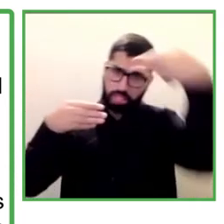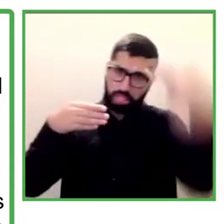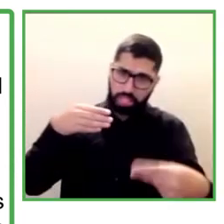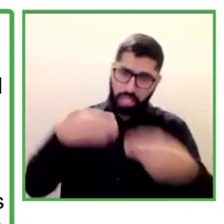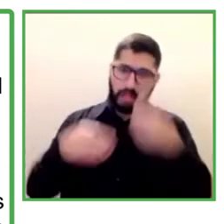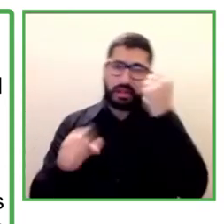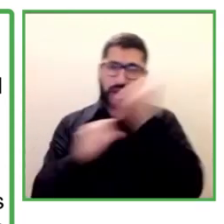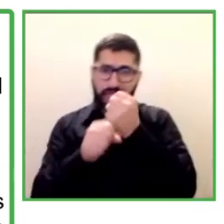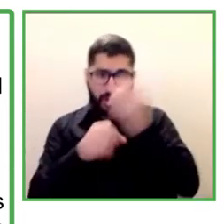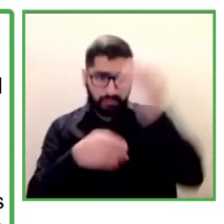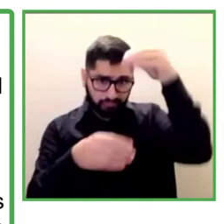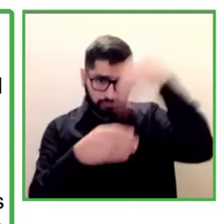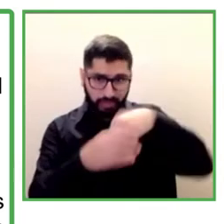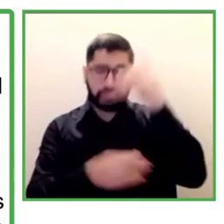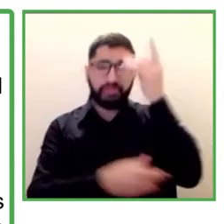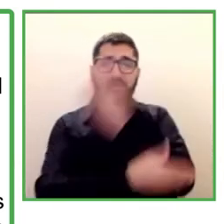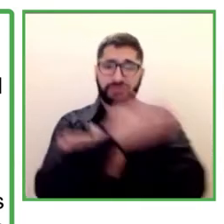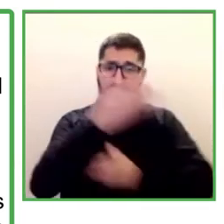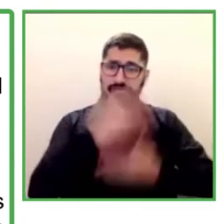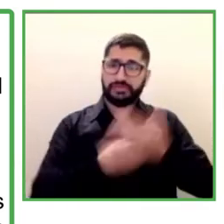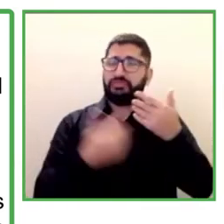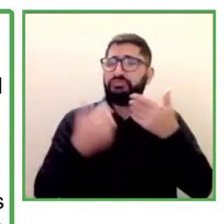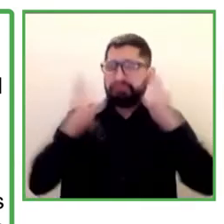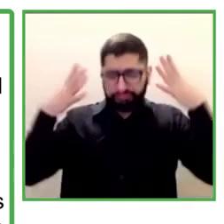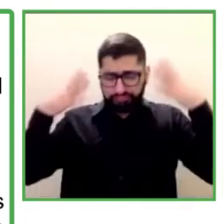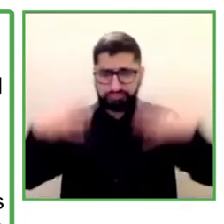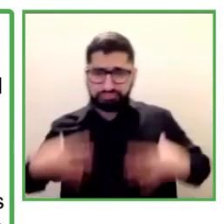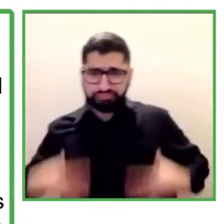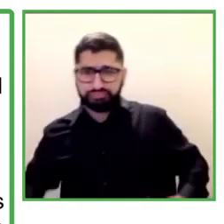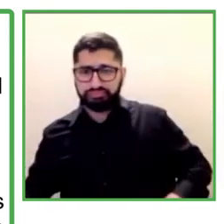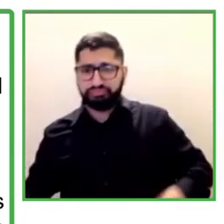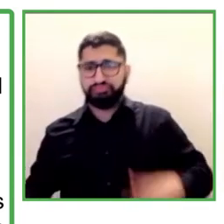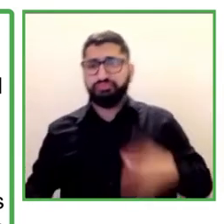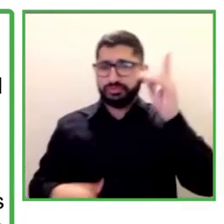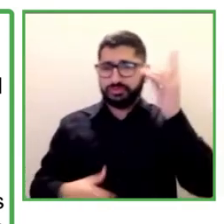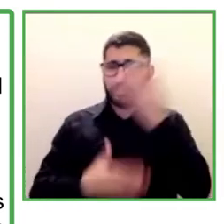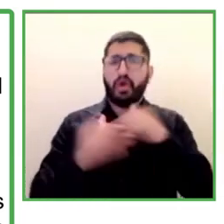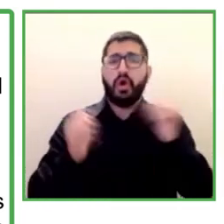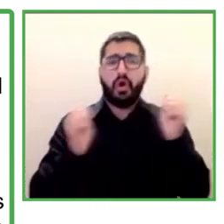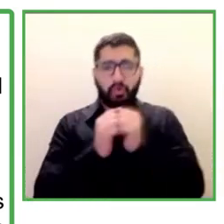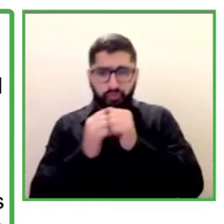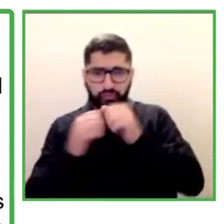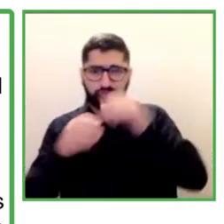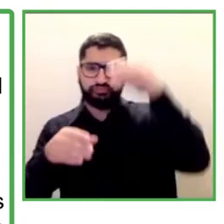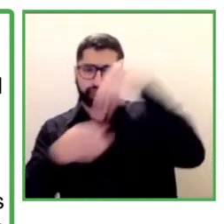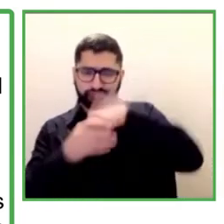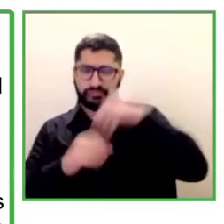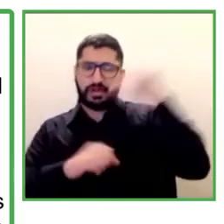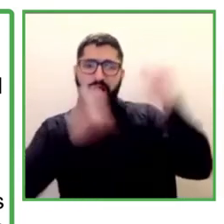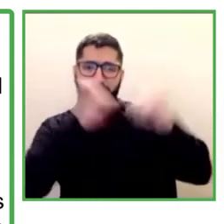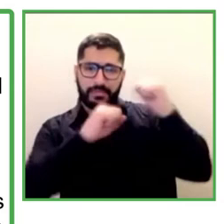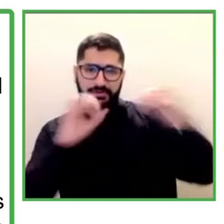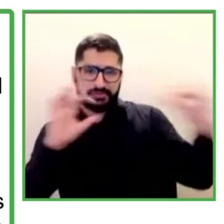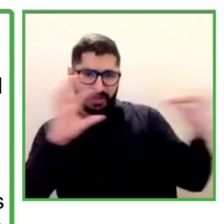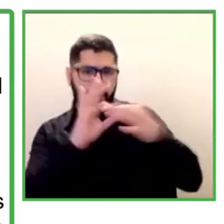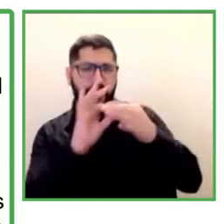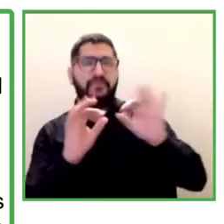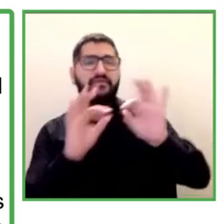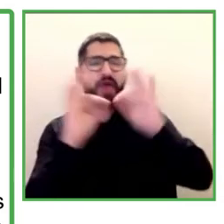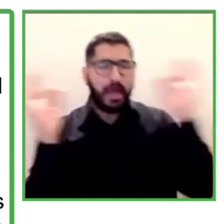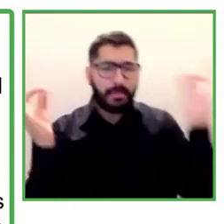support the inclusion process along with the company and the family of the worker for that to be satisfactory.